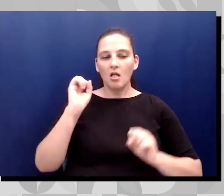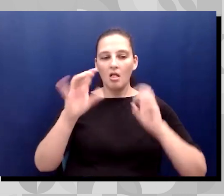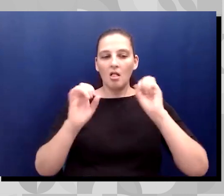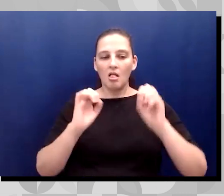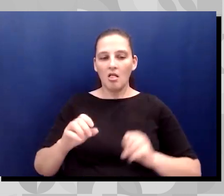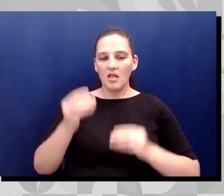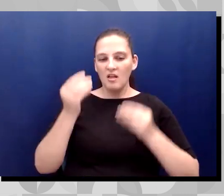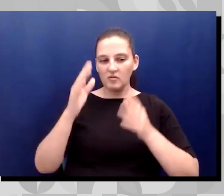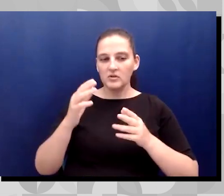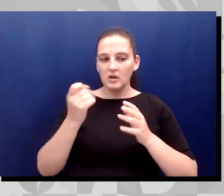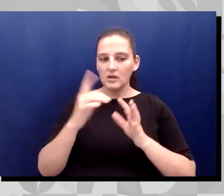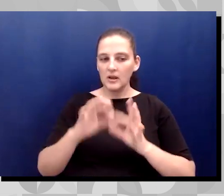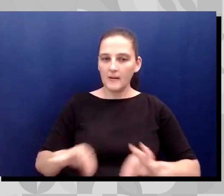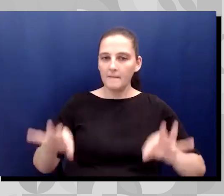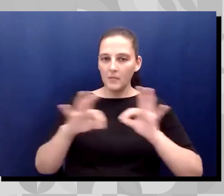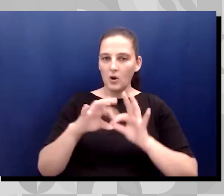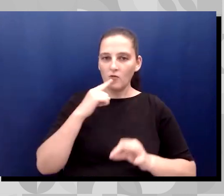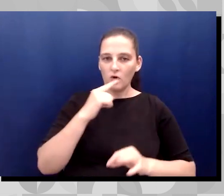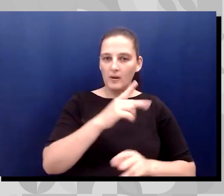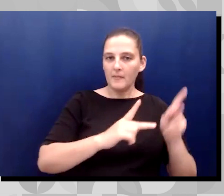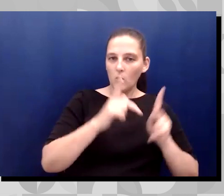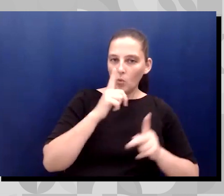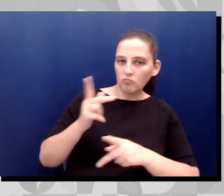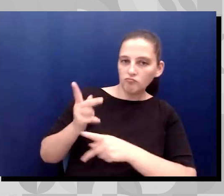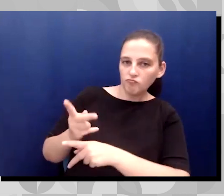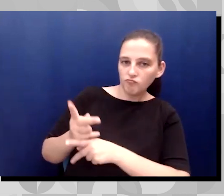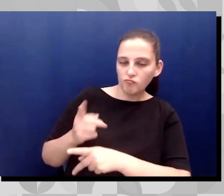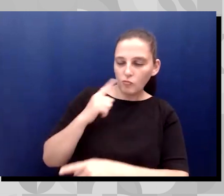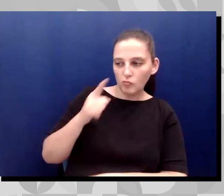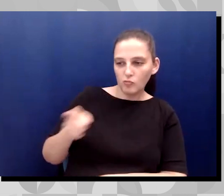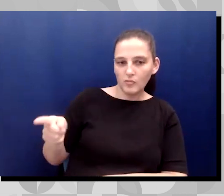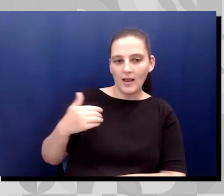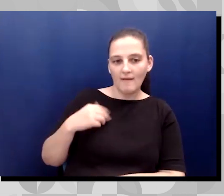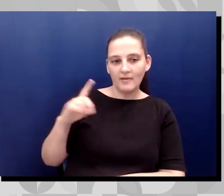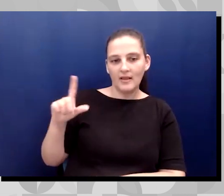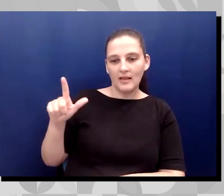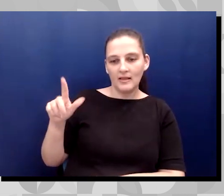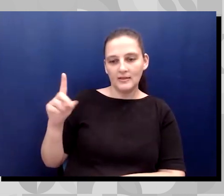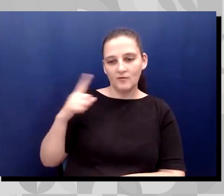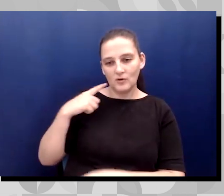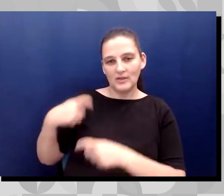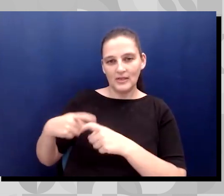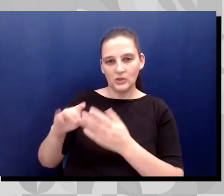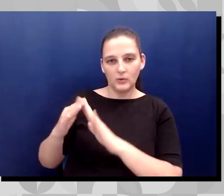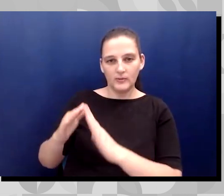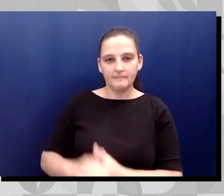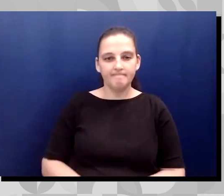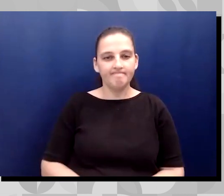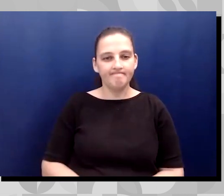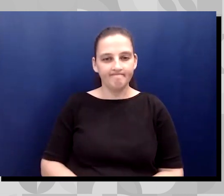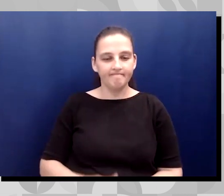to those who do have learning disabilities in the Latino community. Next slide, please.